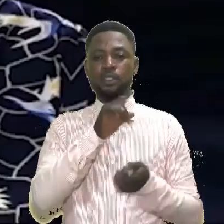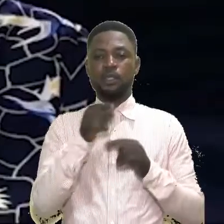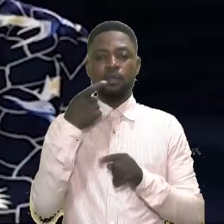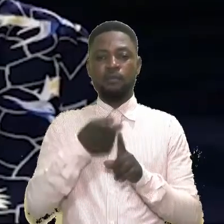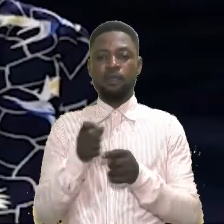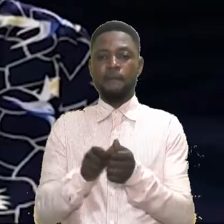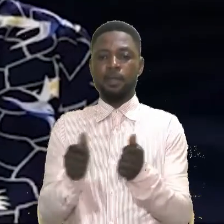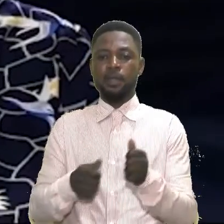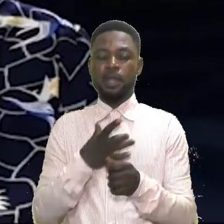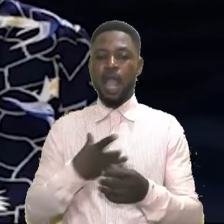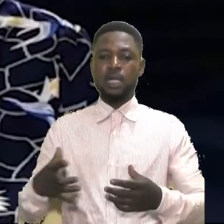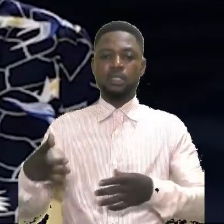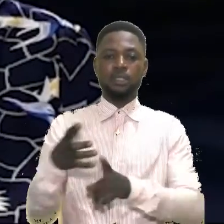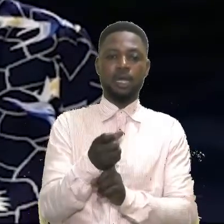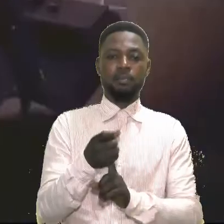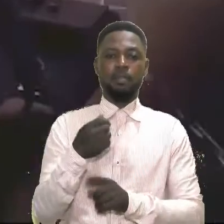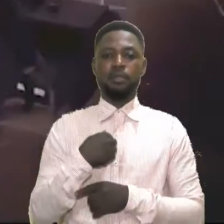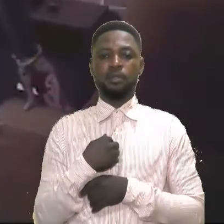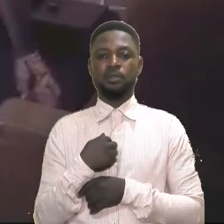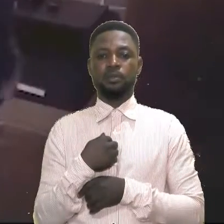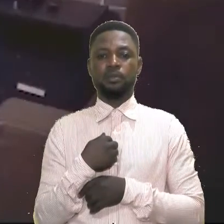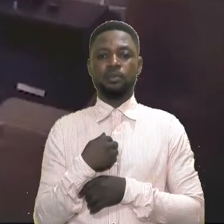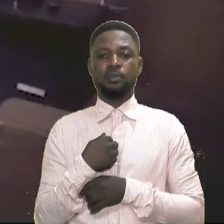She came from behind and grabbed me.